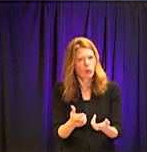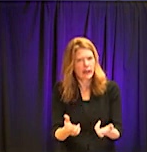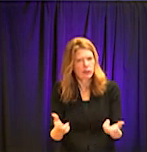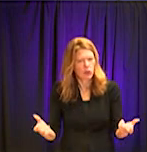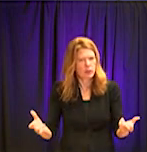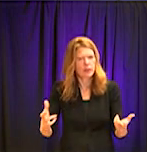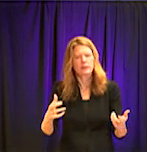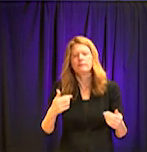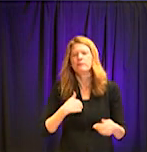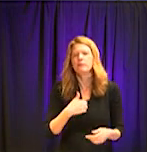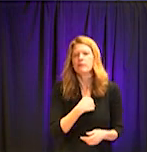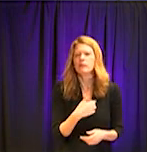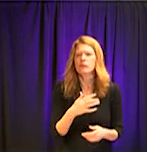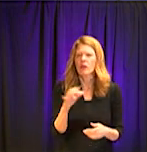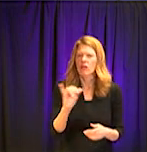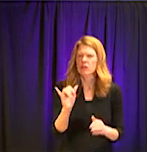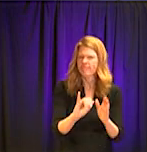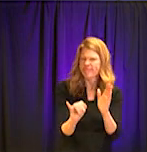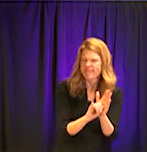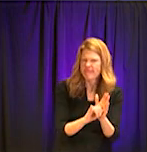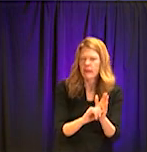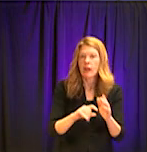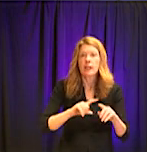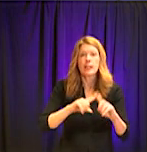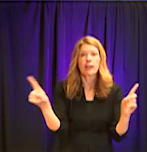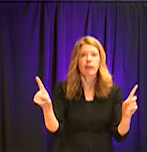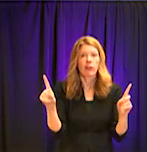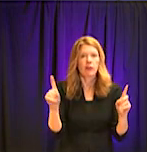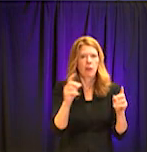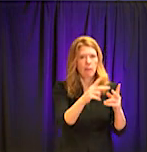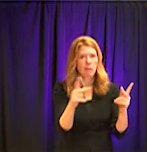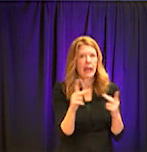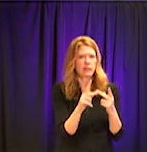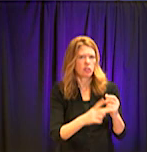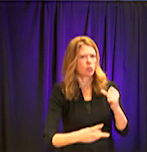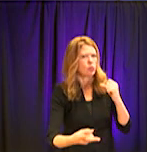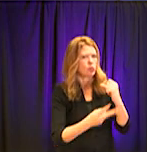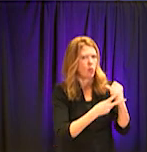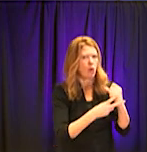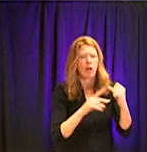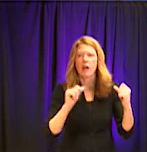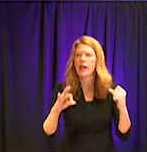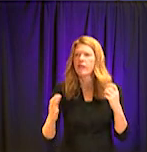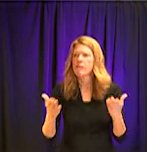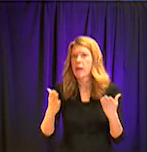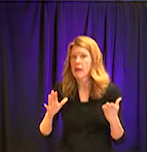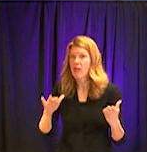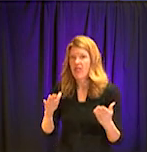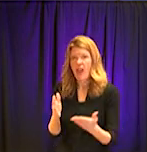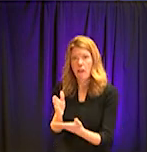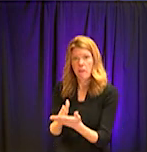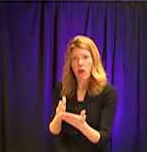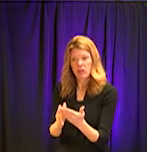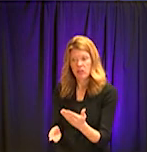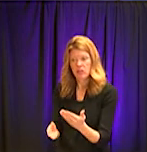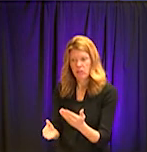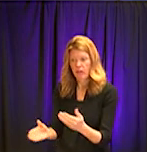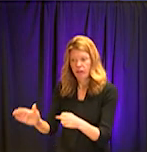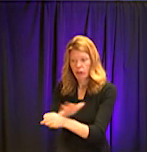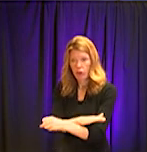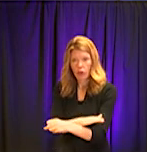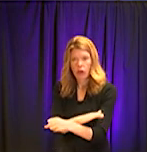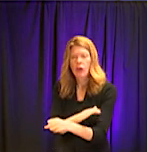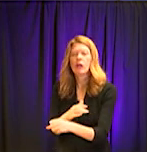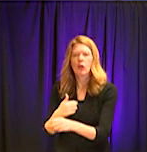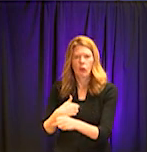We've identified even emergency storage locations within our facility to take extra loads in case, you know, trucking gets impacted or whatnot with